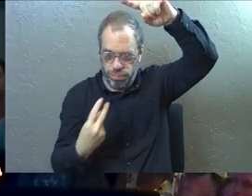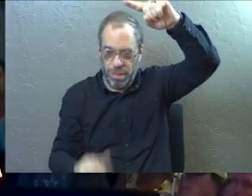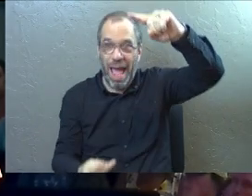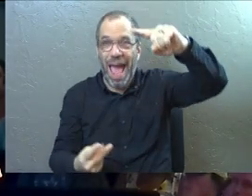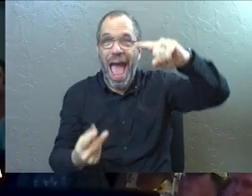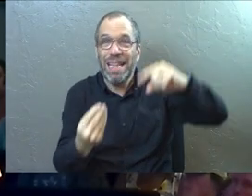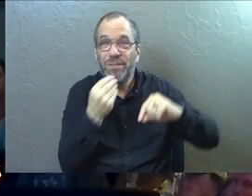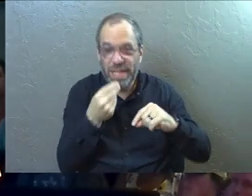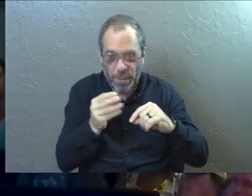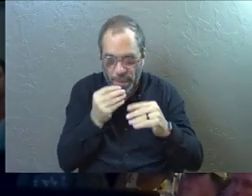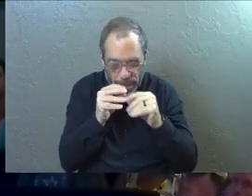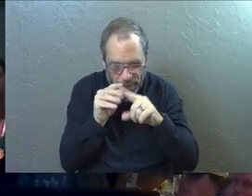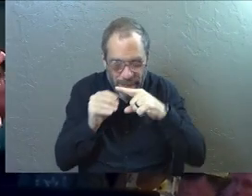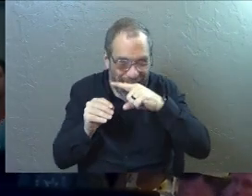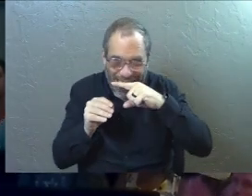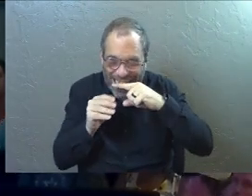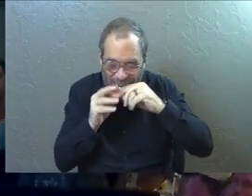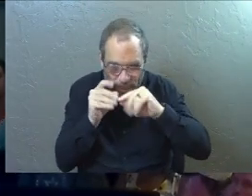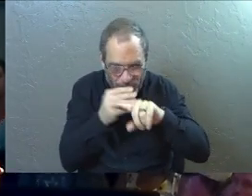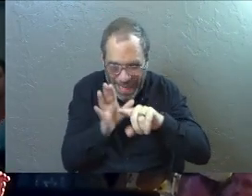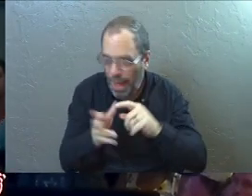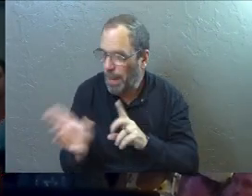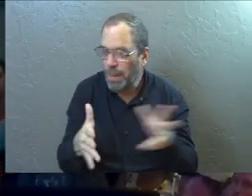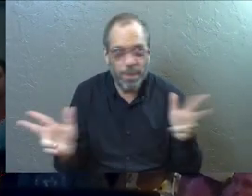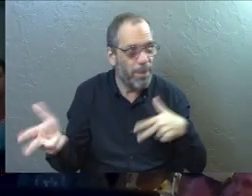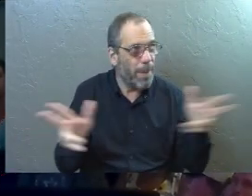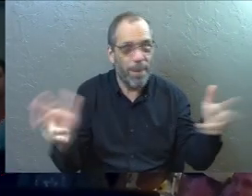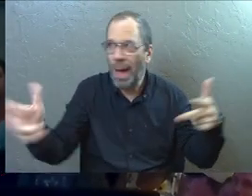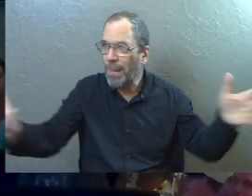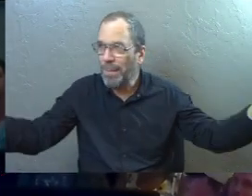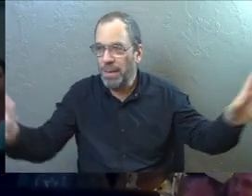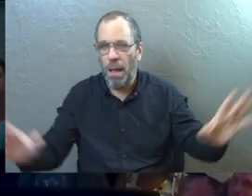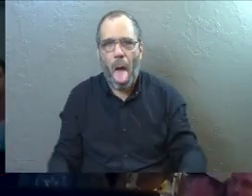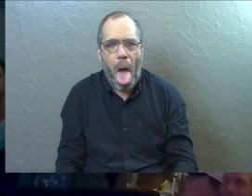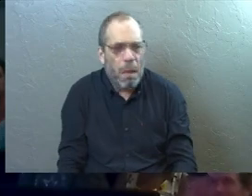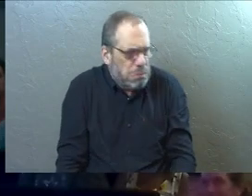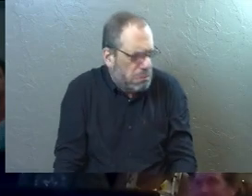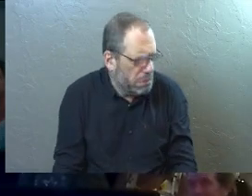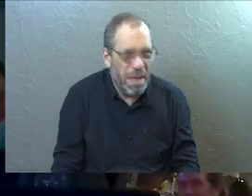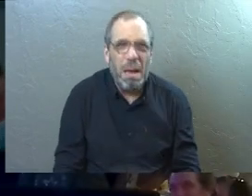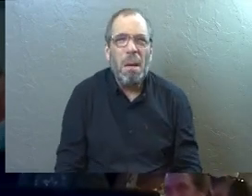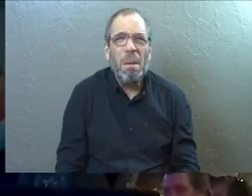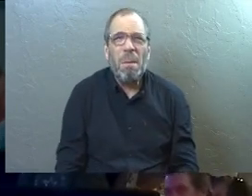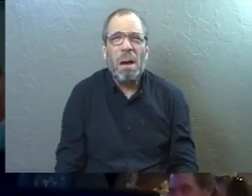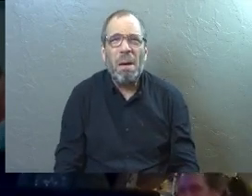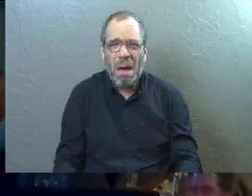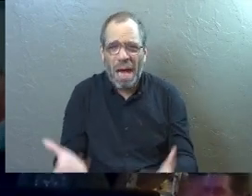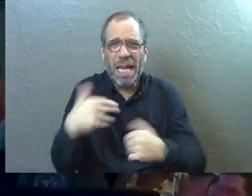different fish eat him and they all swim in different directions? It's a gruesome Sunday, isn't it?